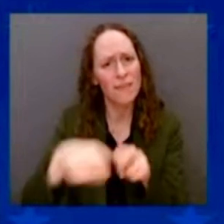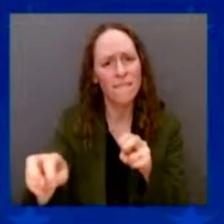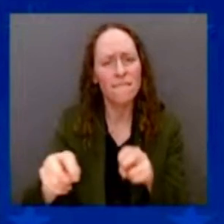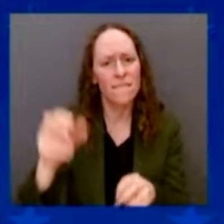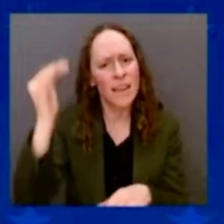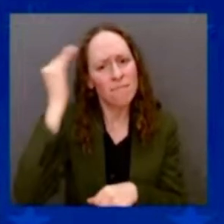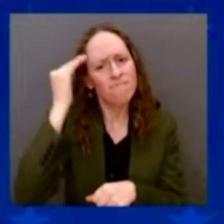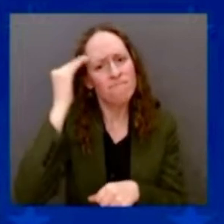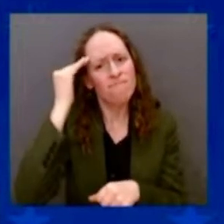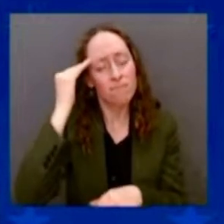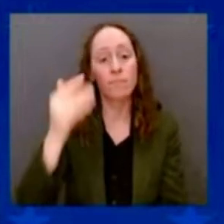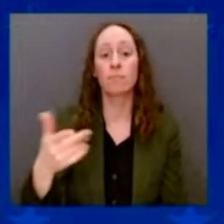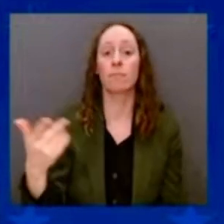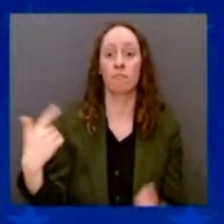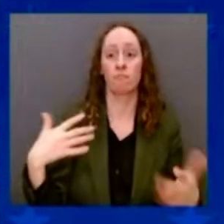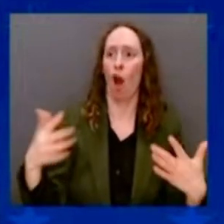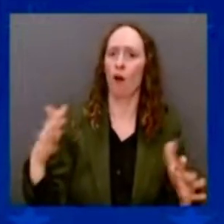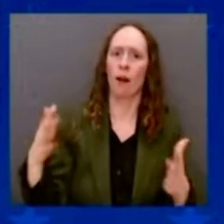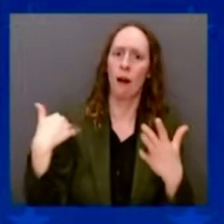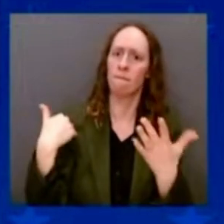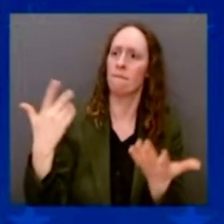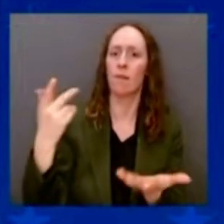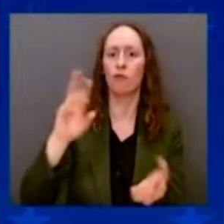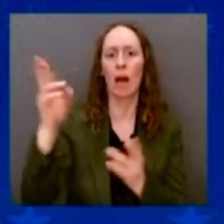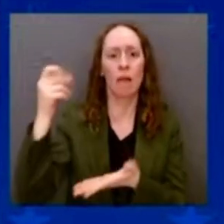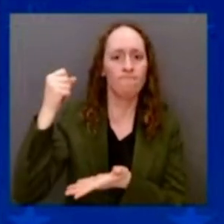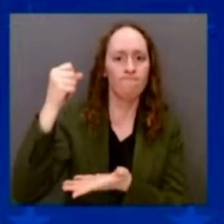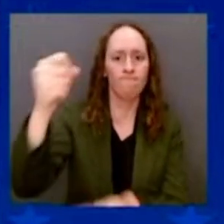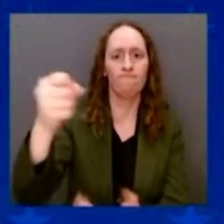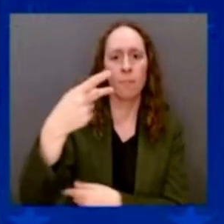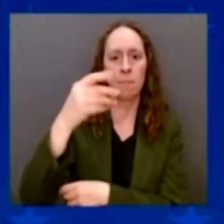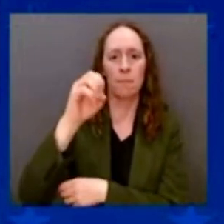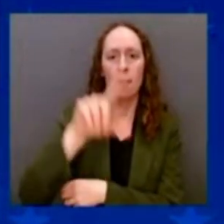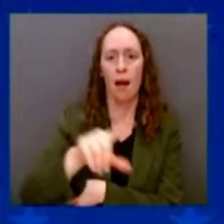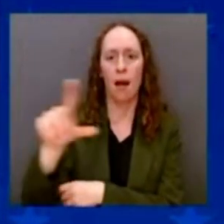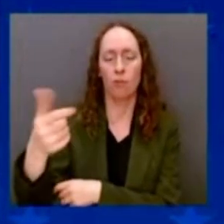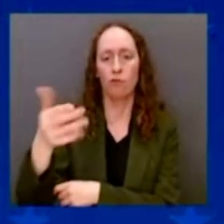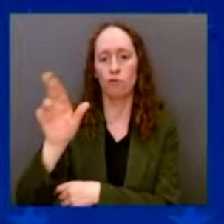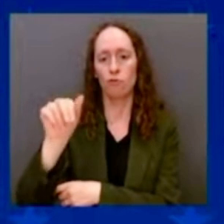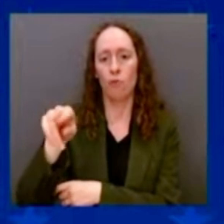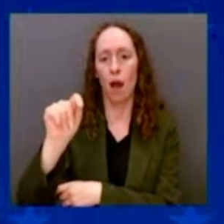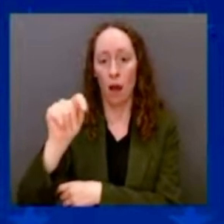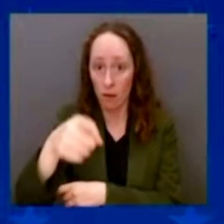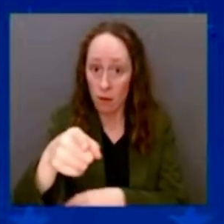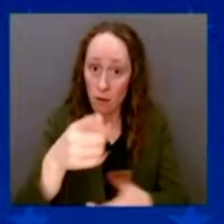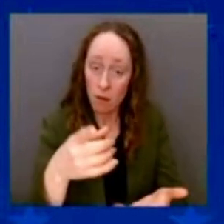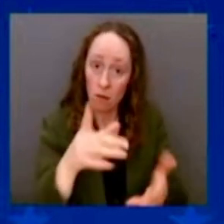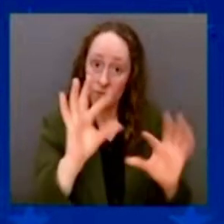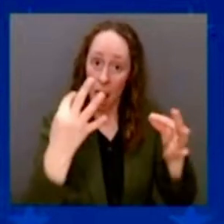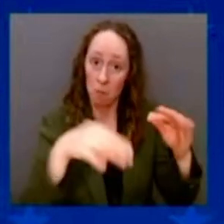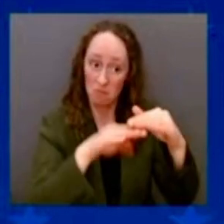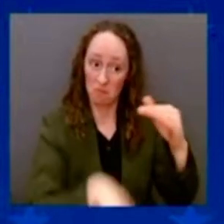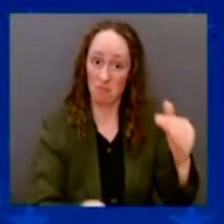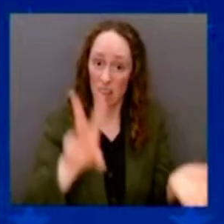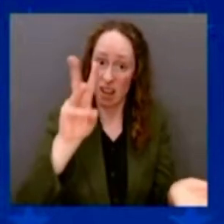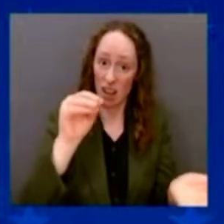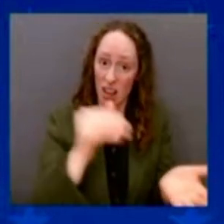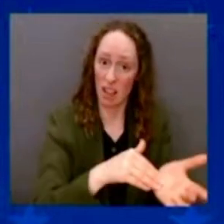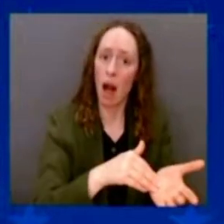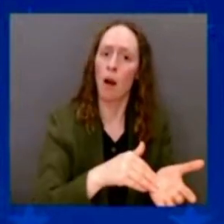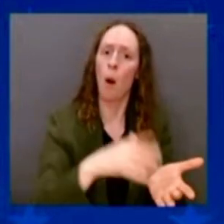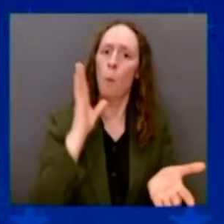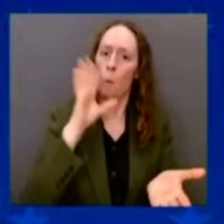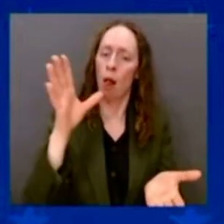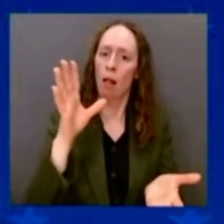Pell Grant to go to college, help them pay for college. For the last two years, we've increased Pell Grants by $900, and my budget